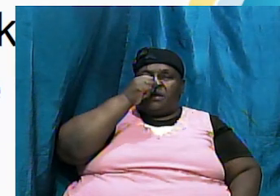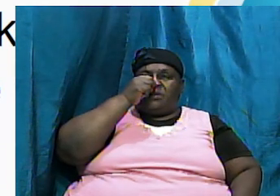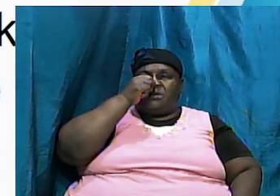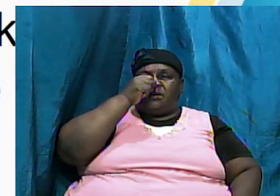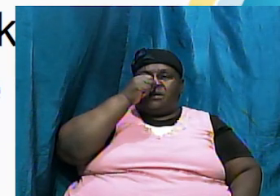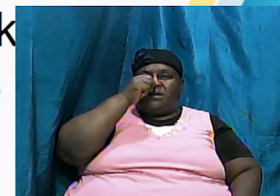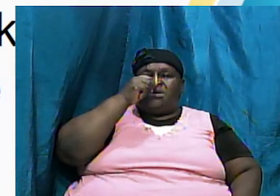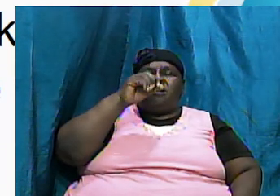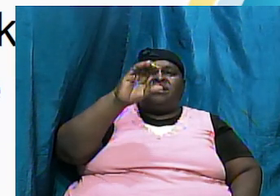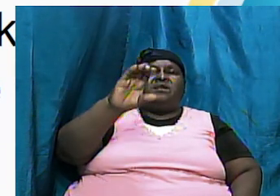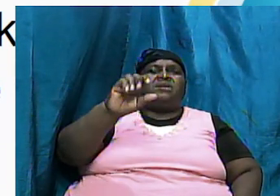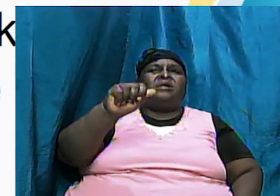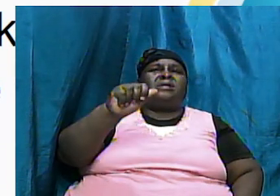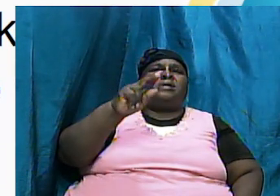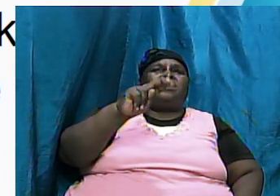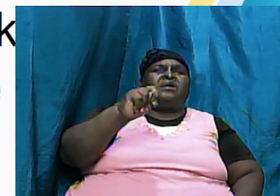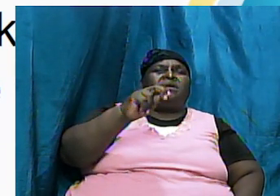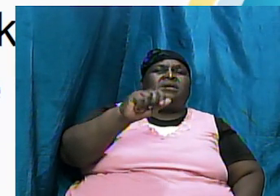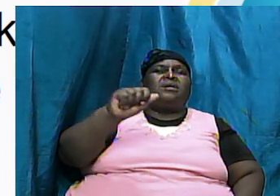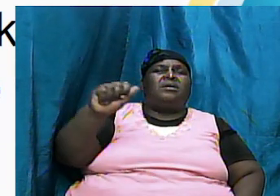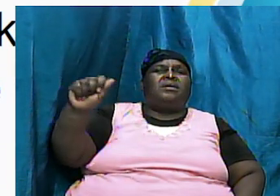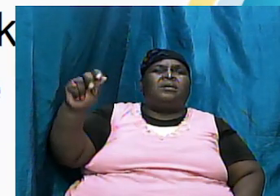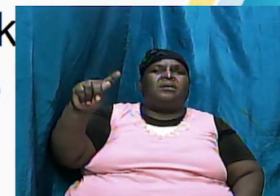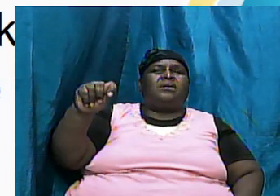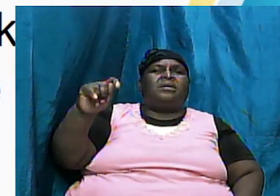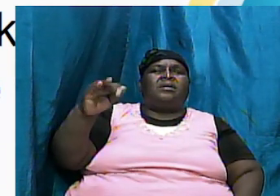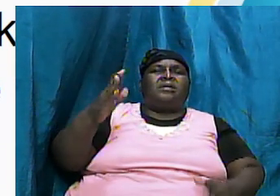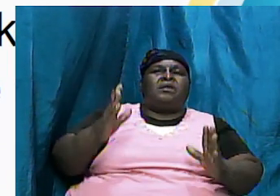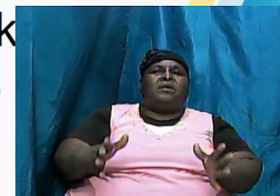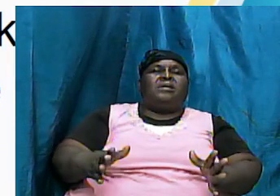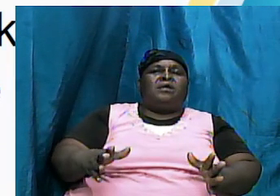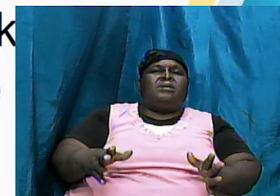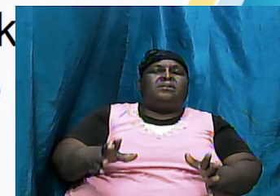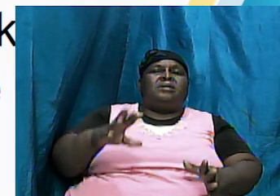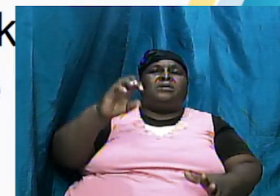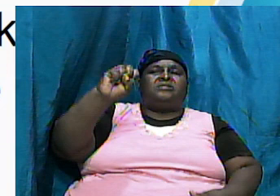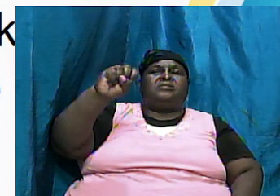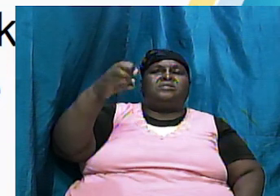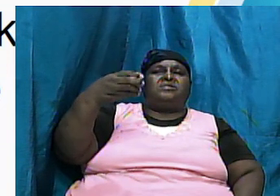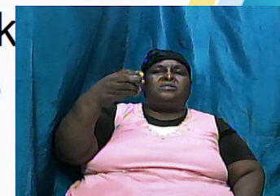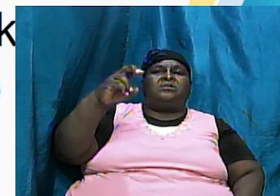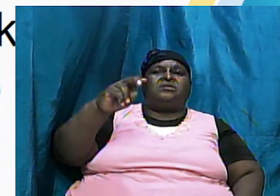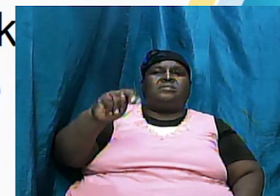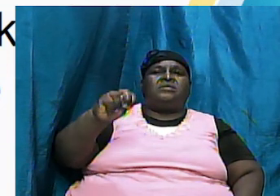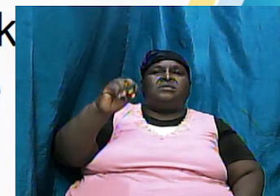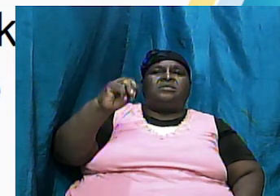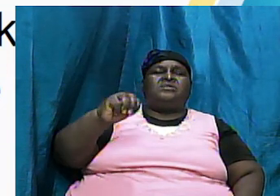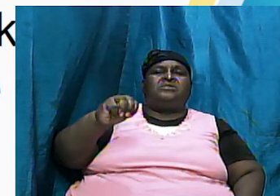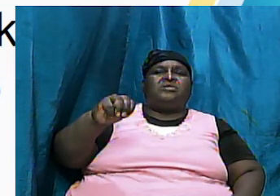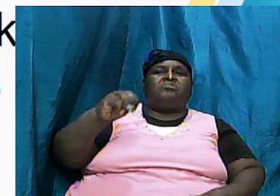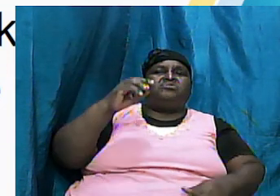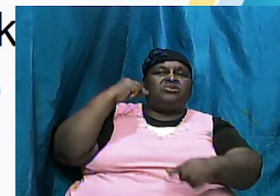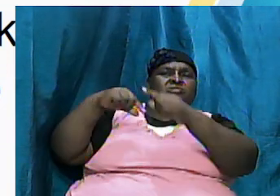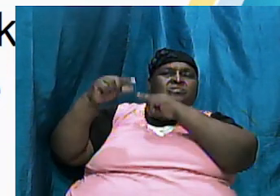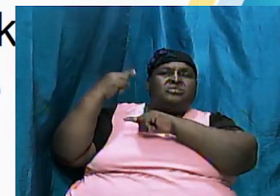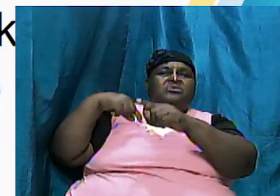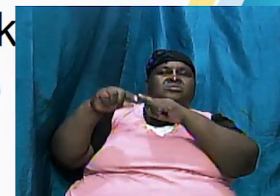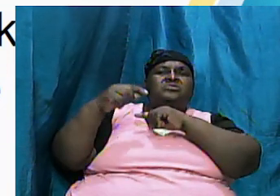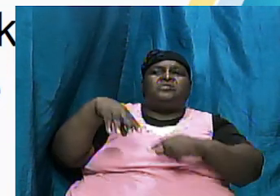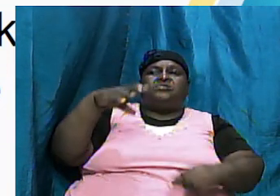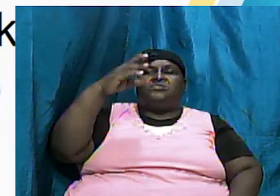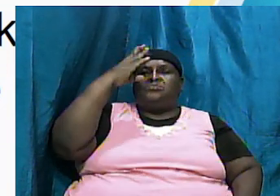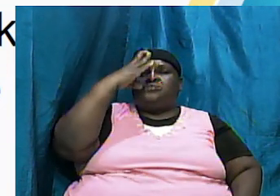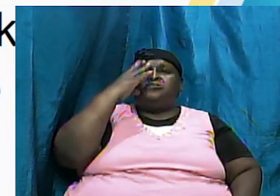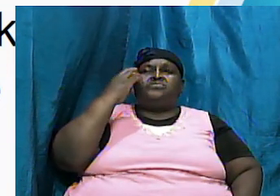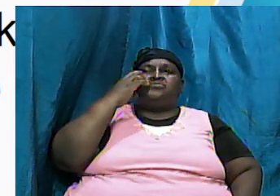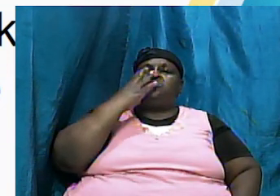descendants became the Jews the Arabs and Arabs and have dealt and have pretty much